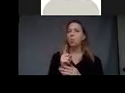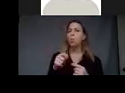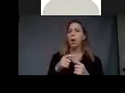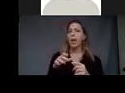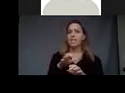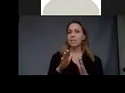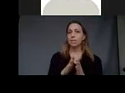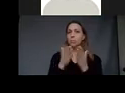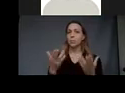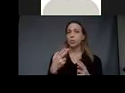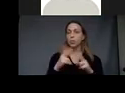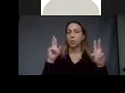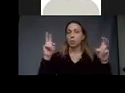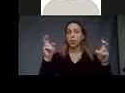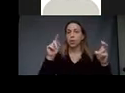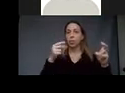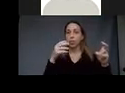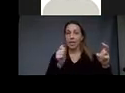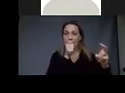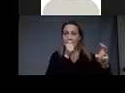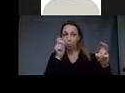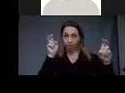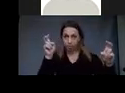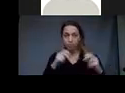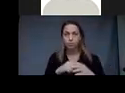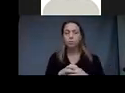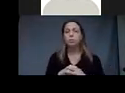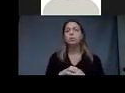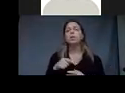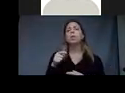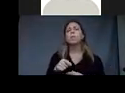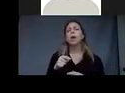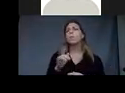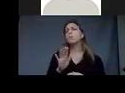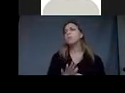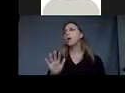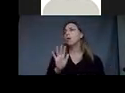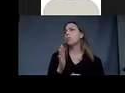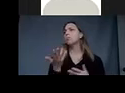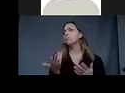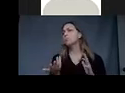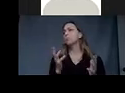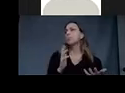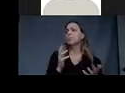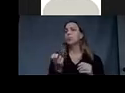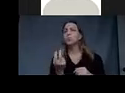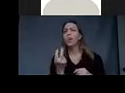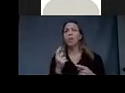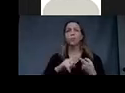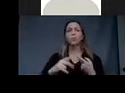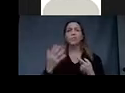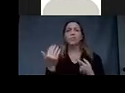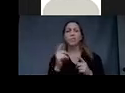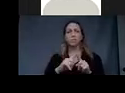which was a grouping of about, um, I don't know, 12, 15 paintings